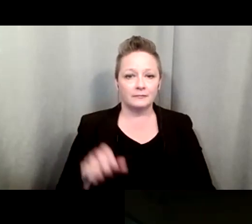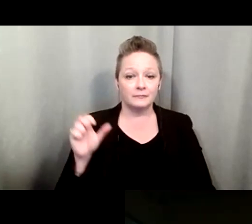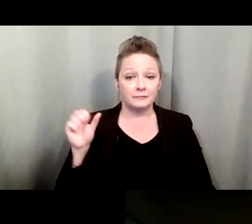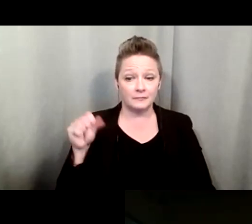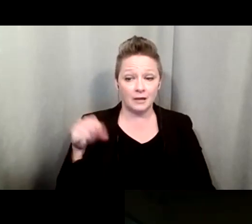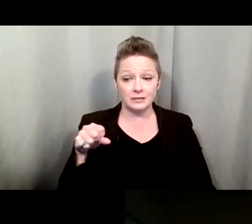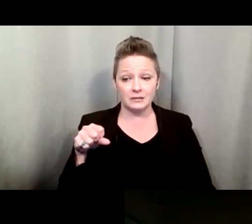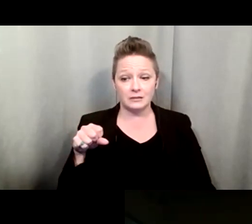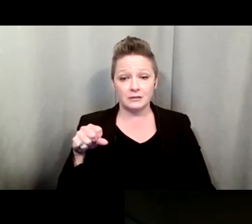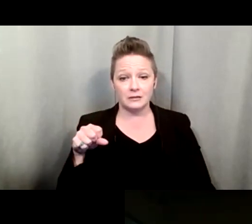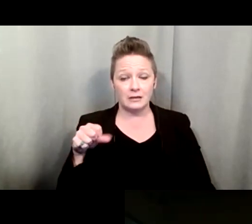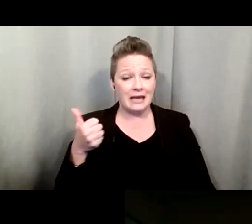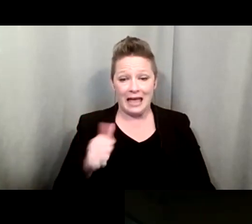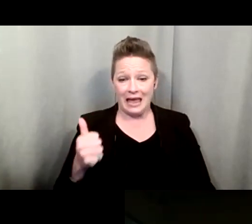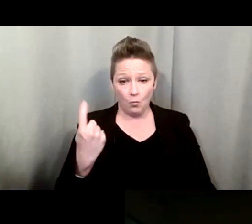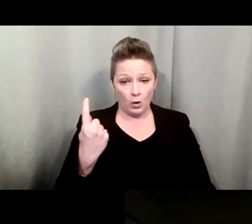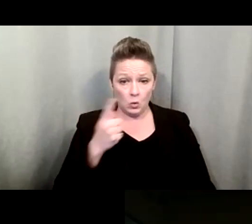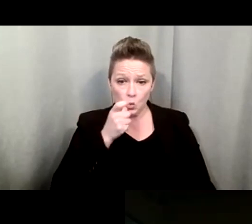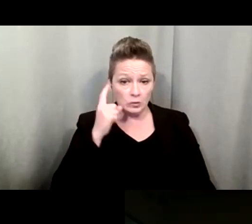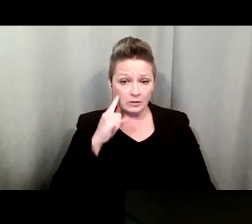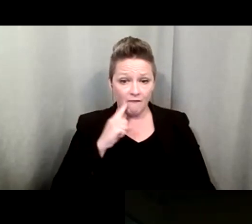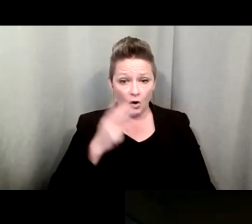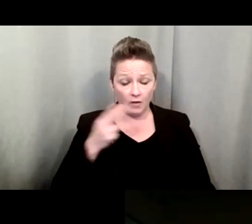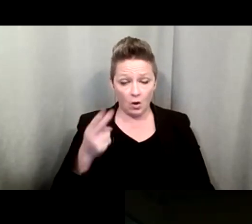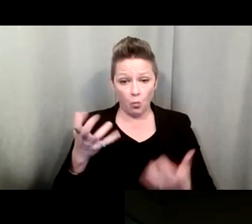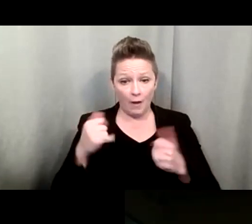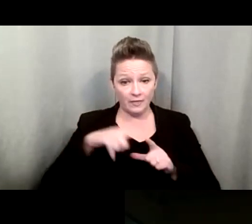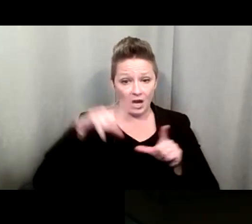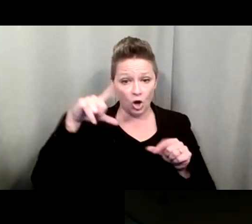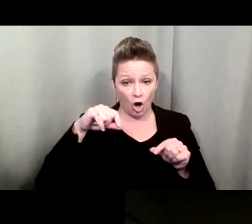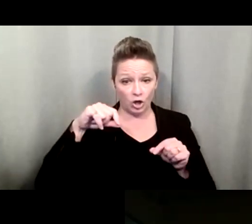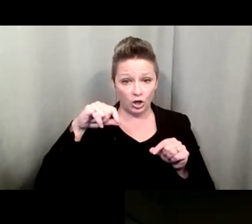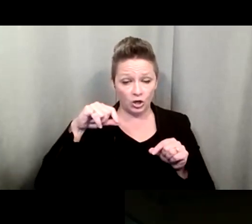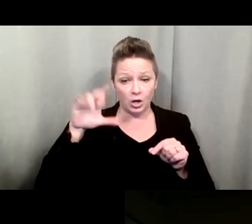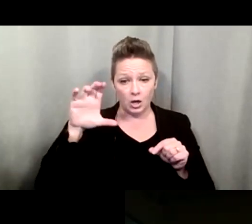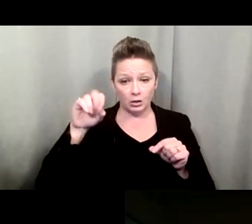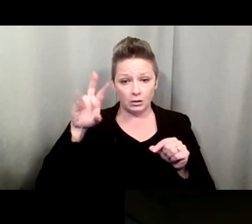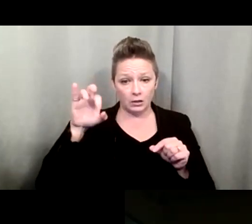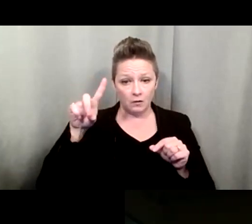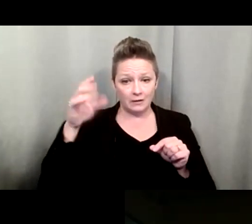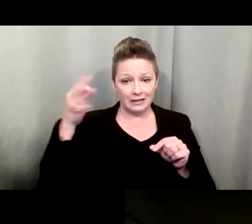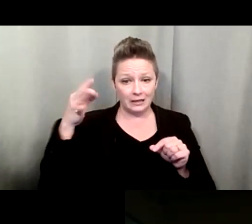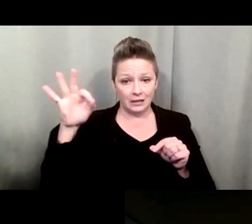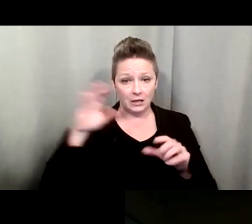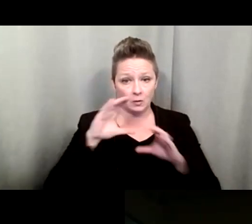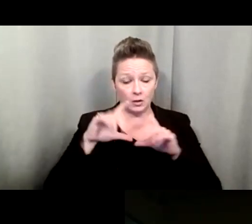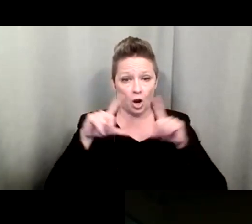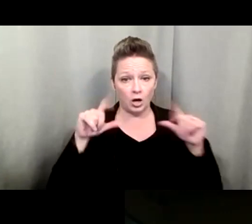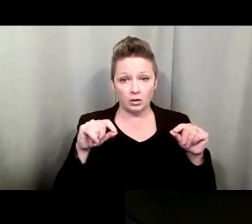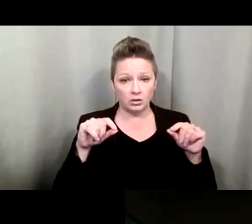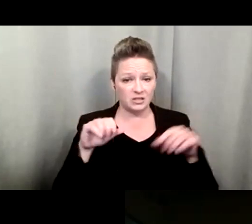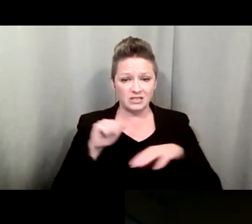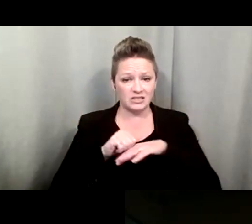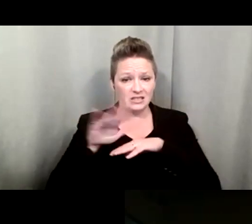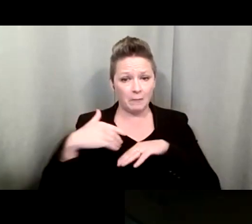Yes. Individuals, any consumers who are deaf and hard of hearing wish to have a copy of the COVID-19 communication card. All they have to do is